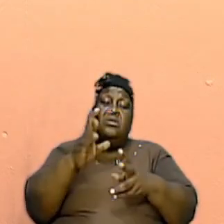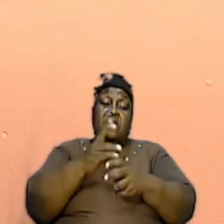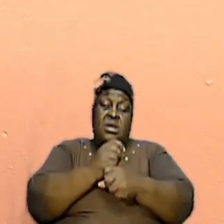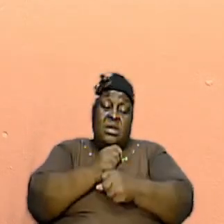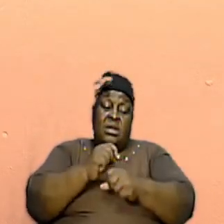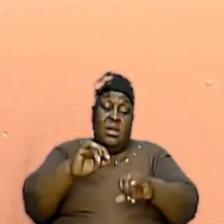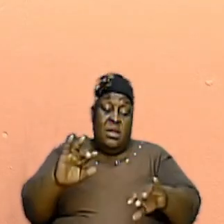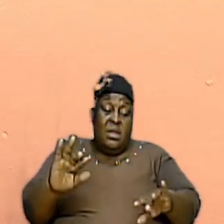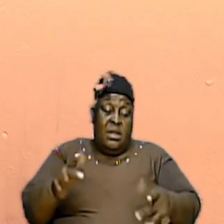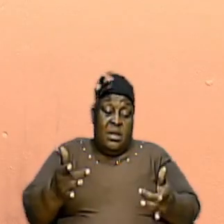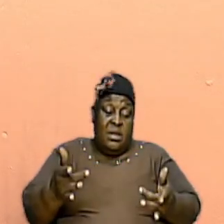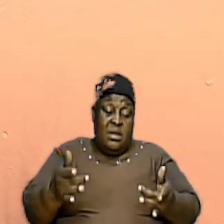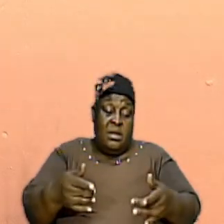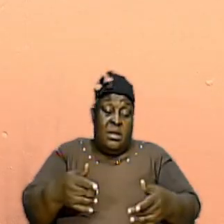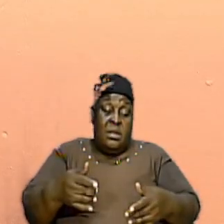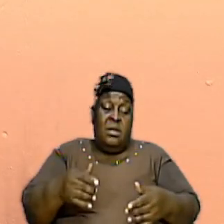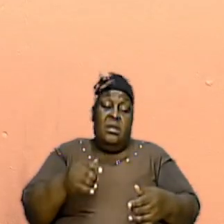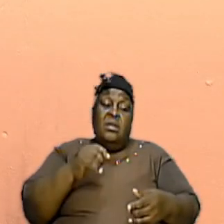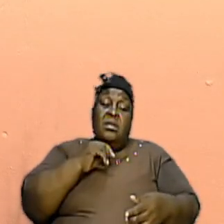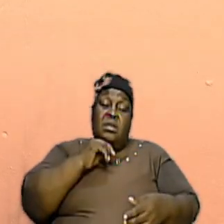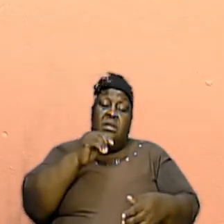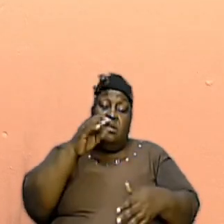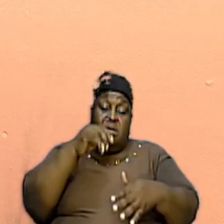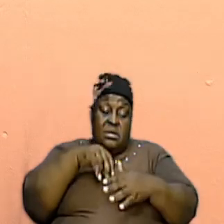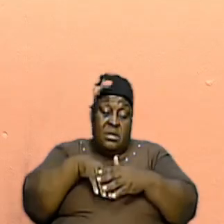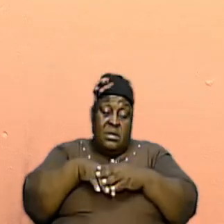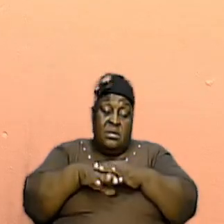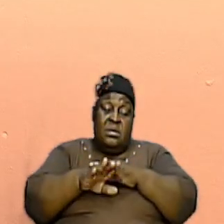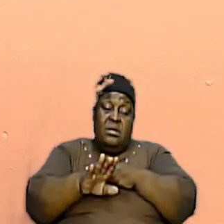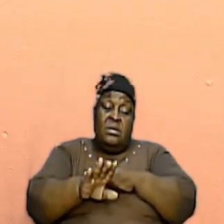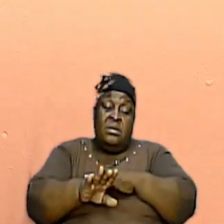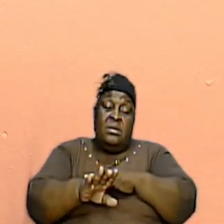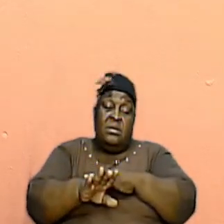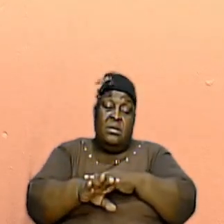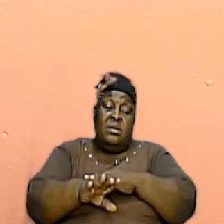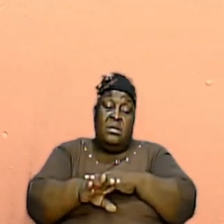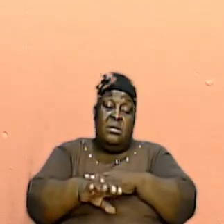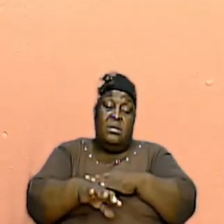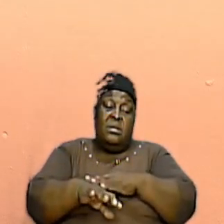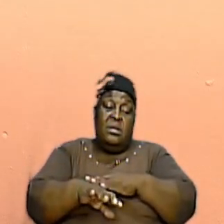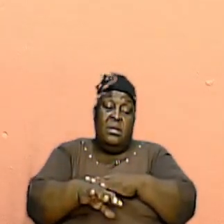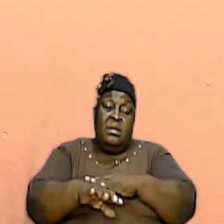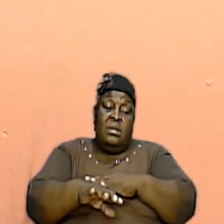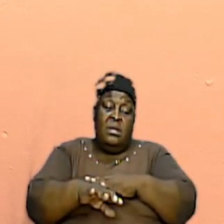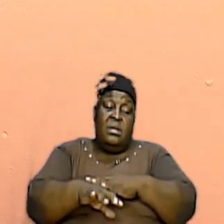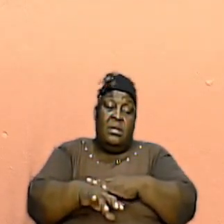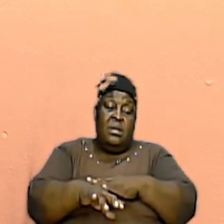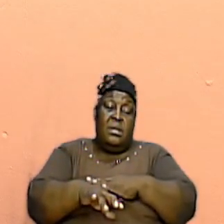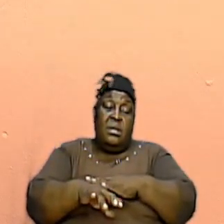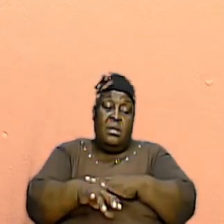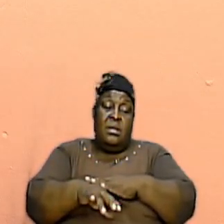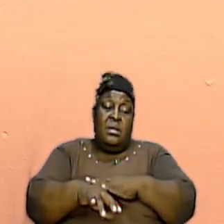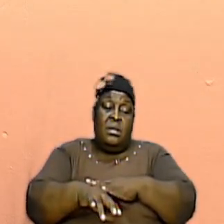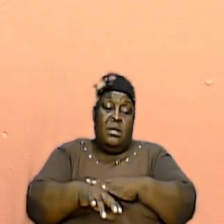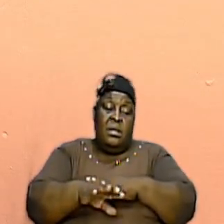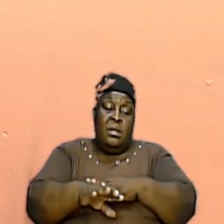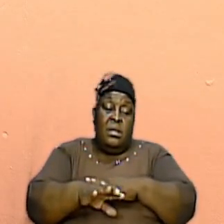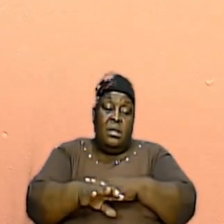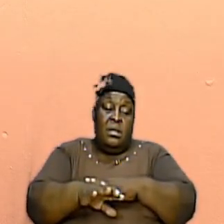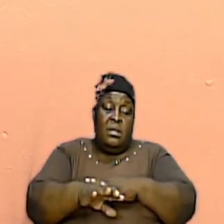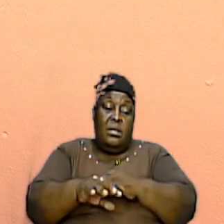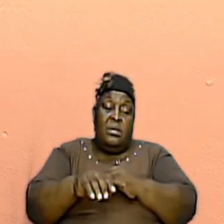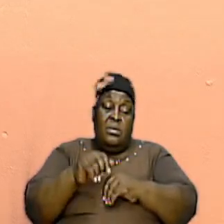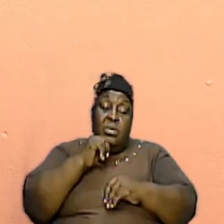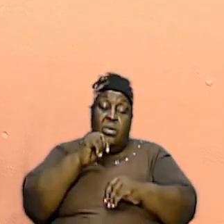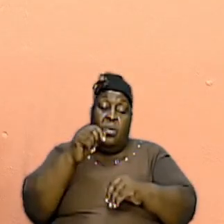lightly not to be entered into unadvisedly not to go through up to